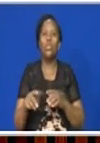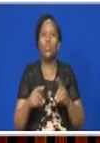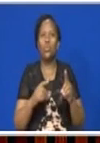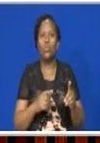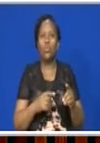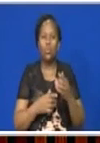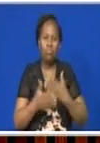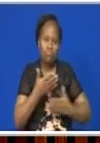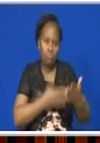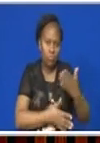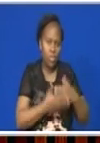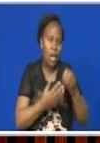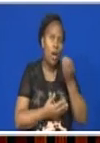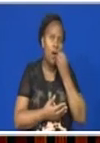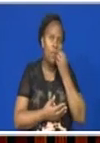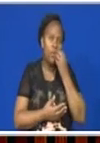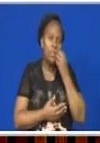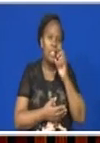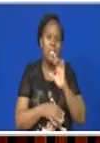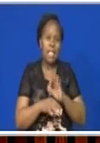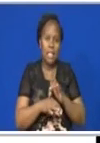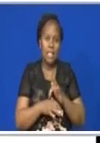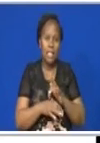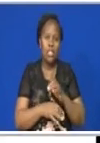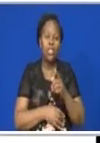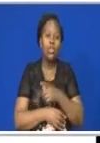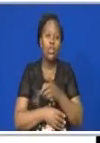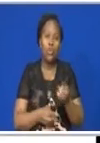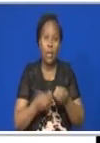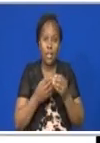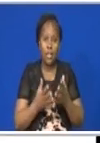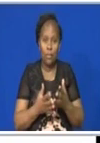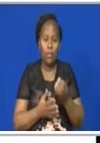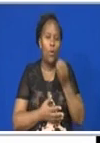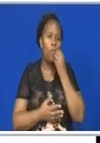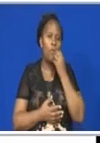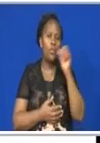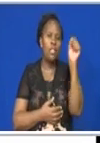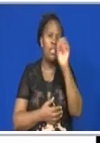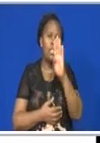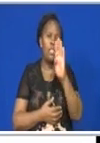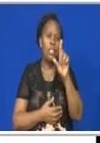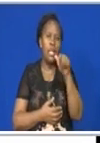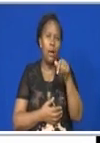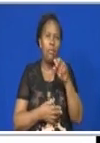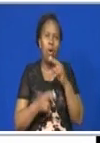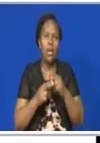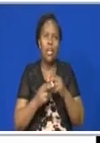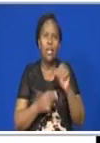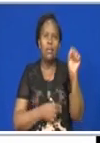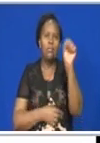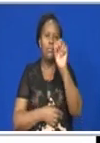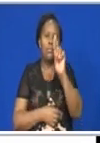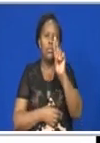discuss a food test question. So you are provided with a food sample labeled solution